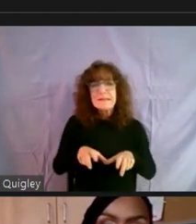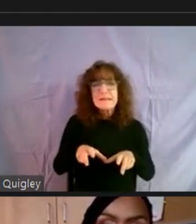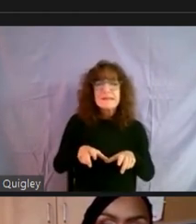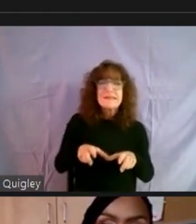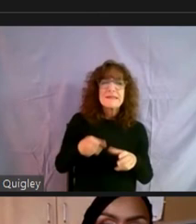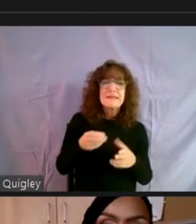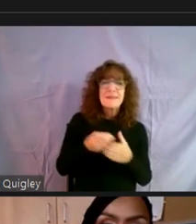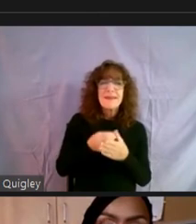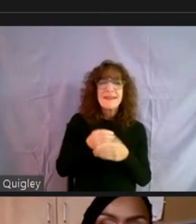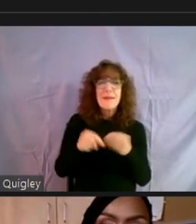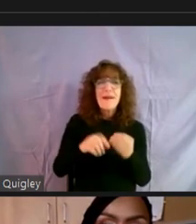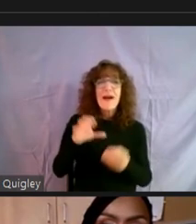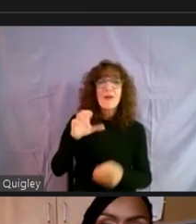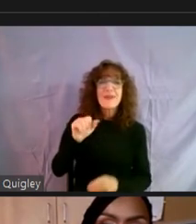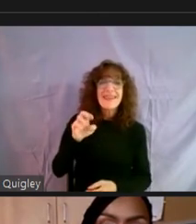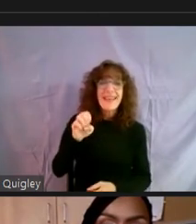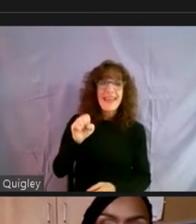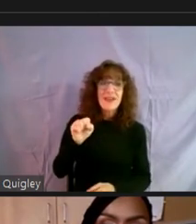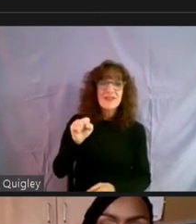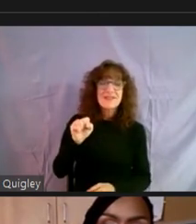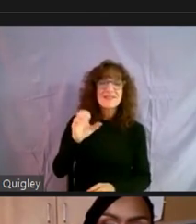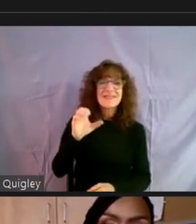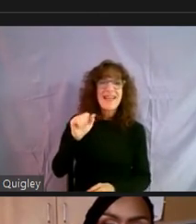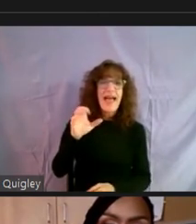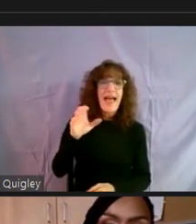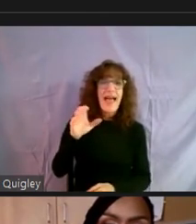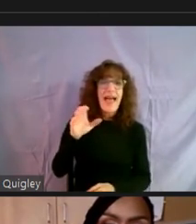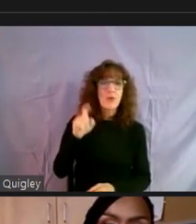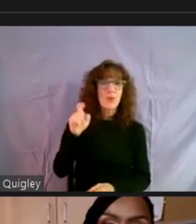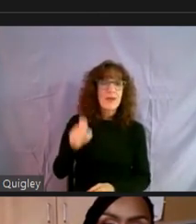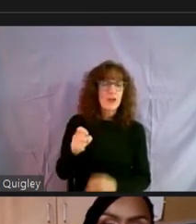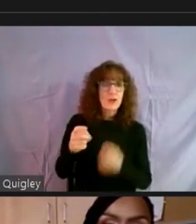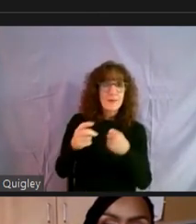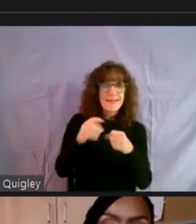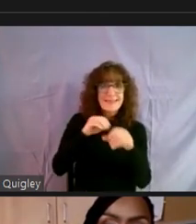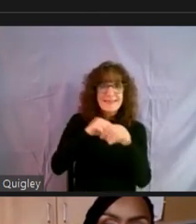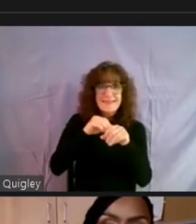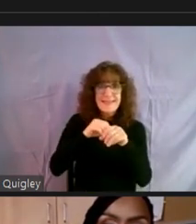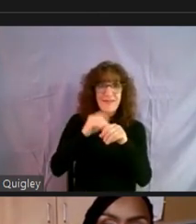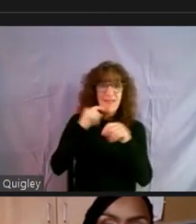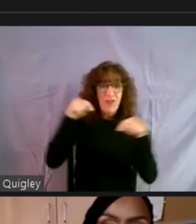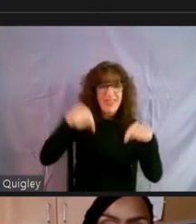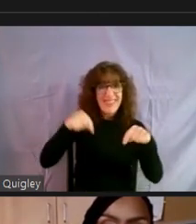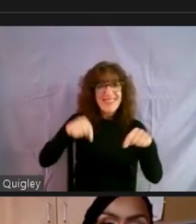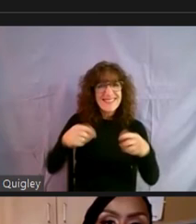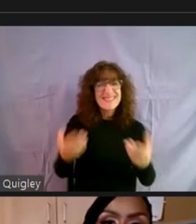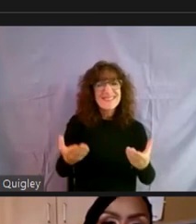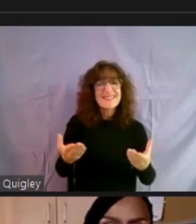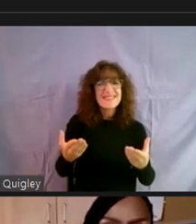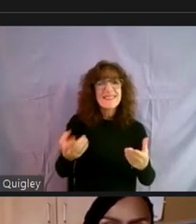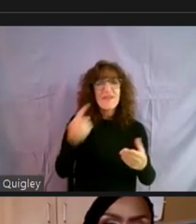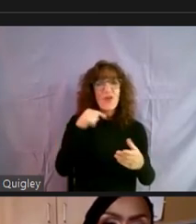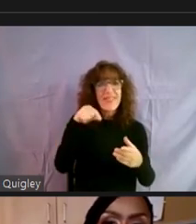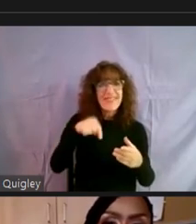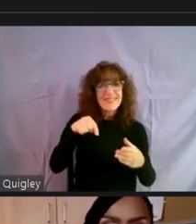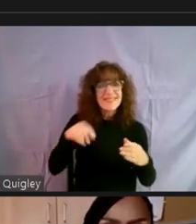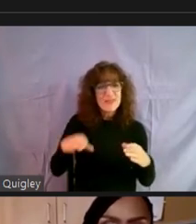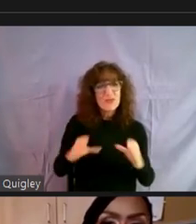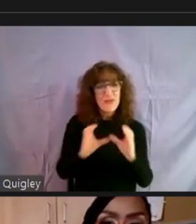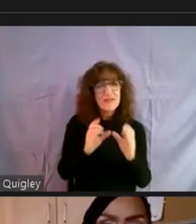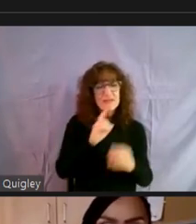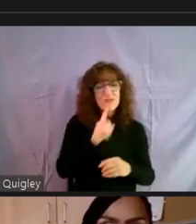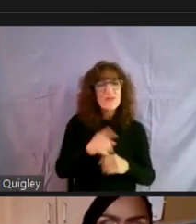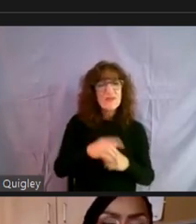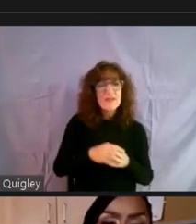our cares act money, because I think we need to be safe for this, for, for this crisis really.